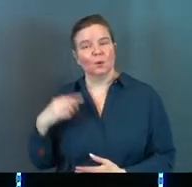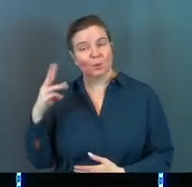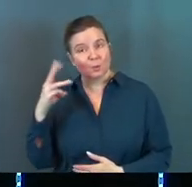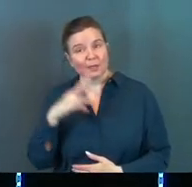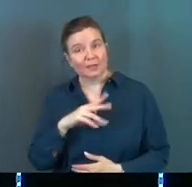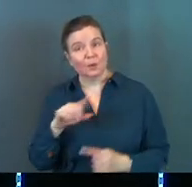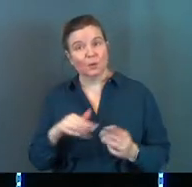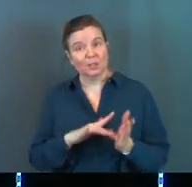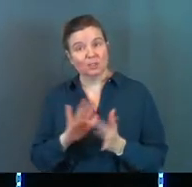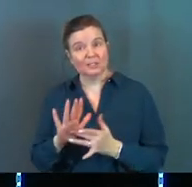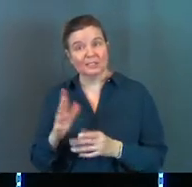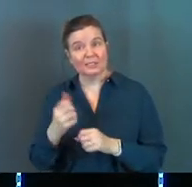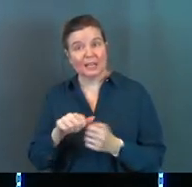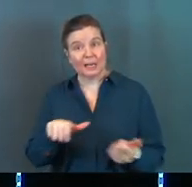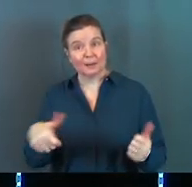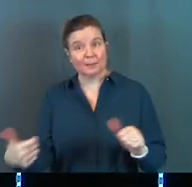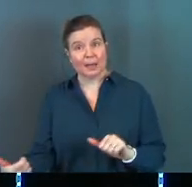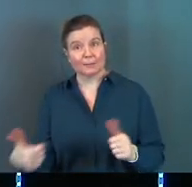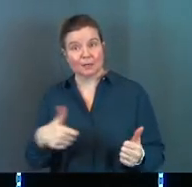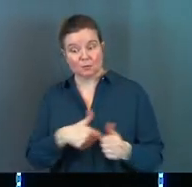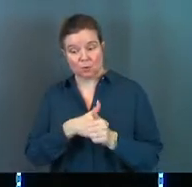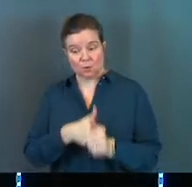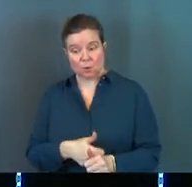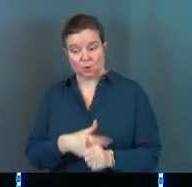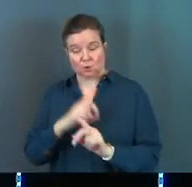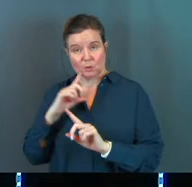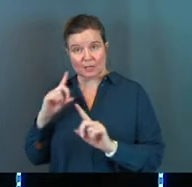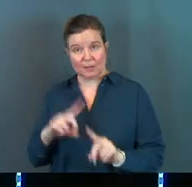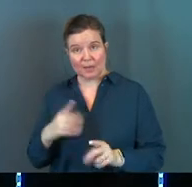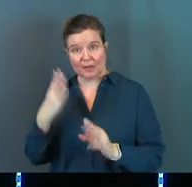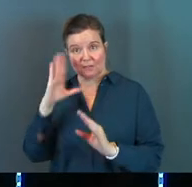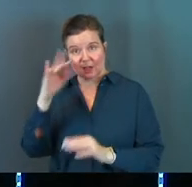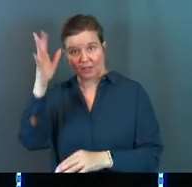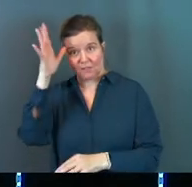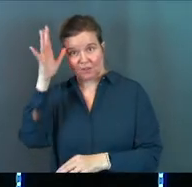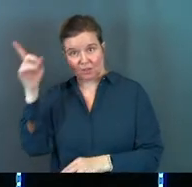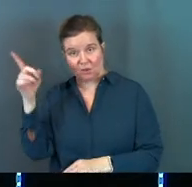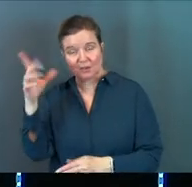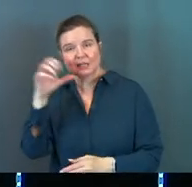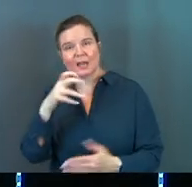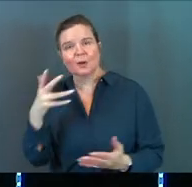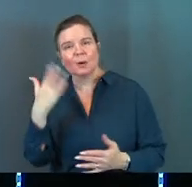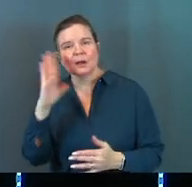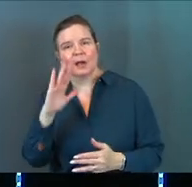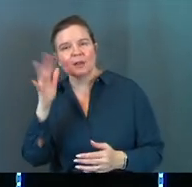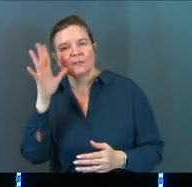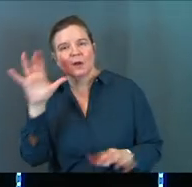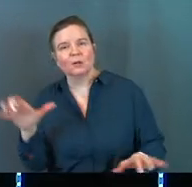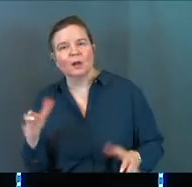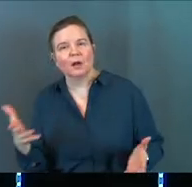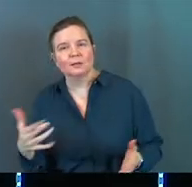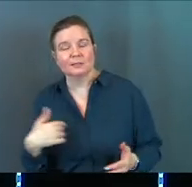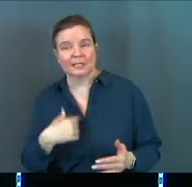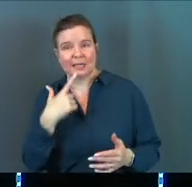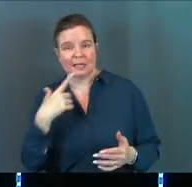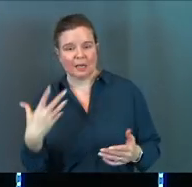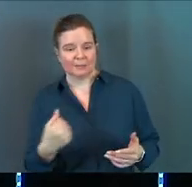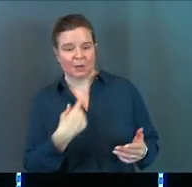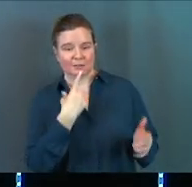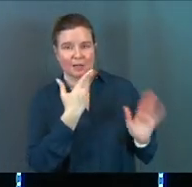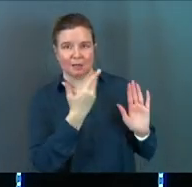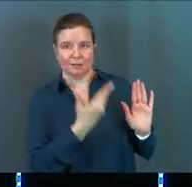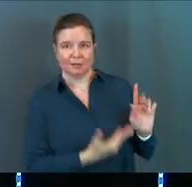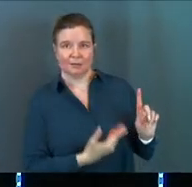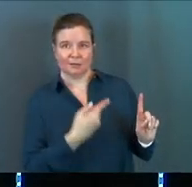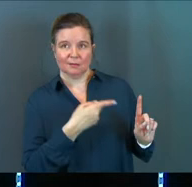Weirdly, when Jesus gets baptized according to the command of God the Father, guess what God the Father does? He comes out and